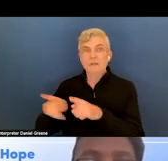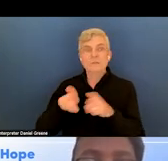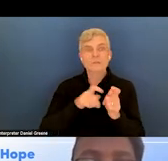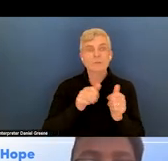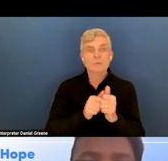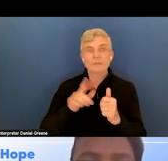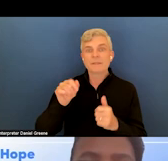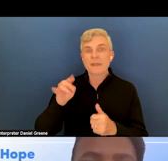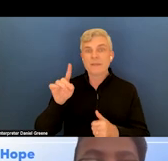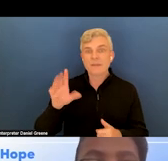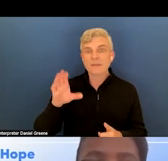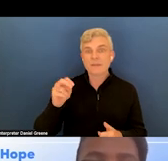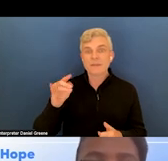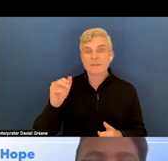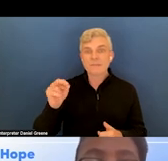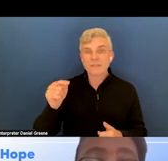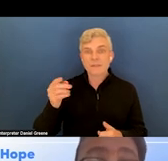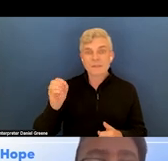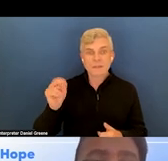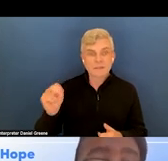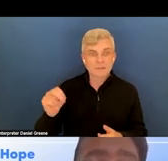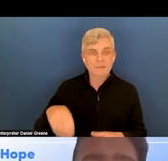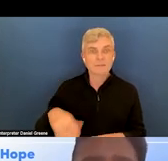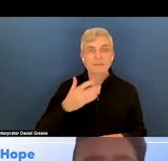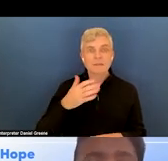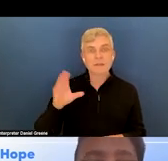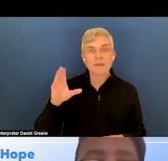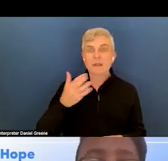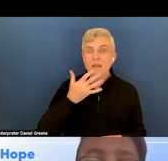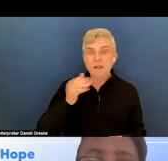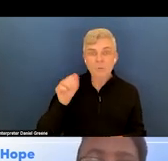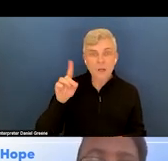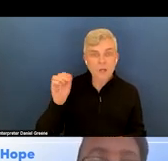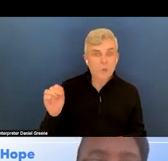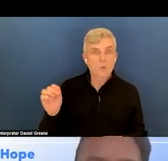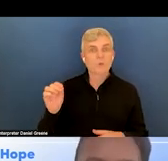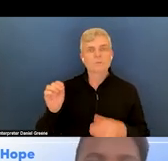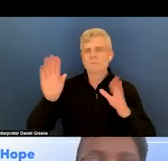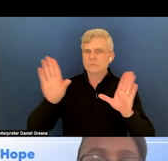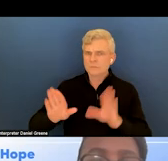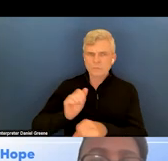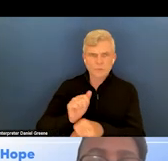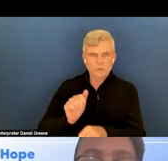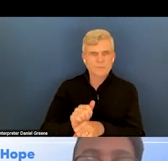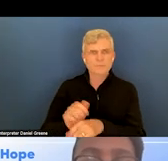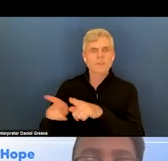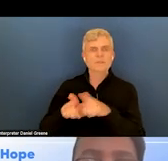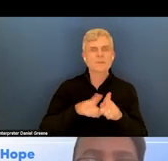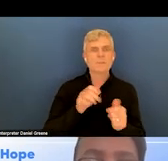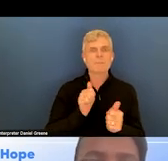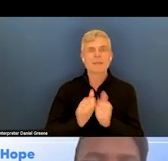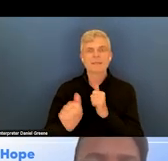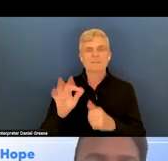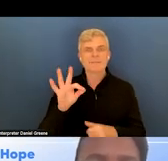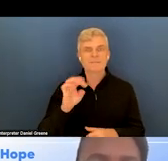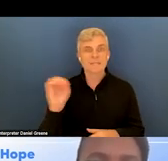Colorado Crisis Hub, talking through the work they've done. Excellent work as well. They've also passed a fee in coordinating